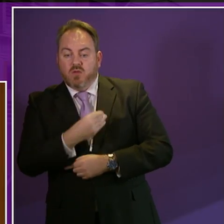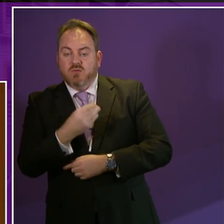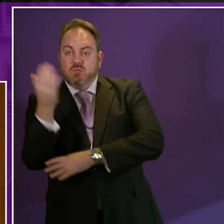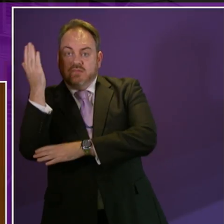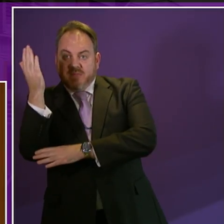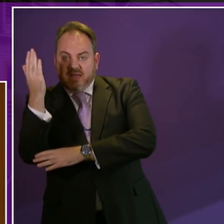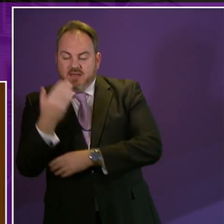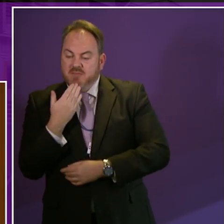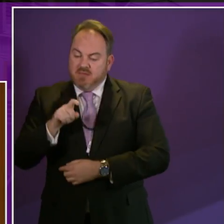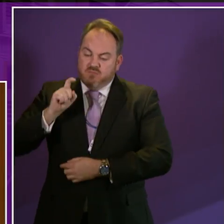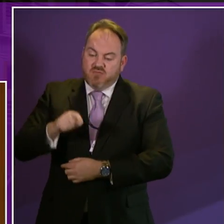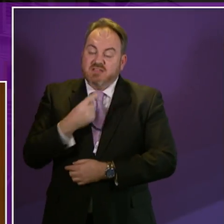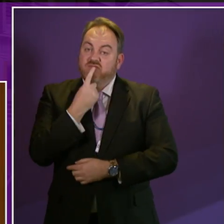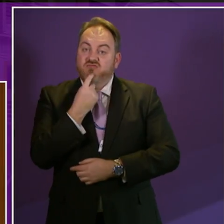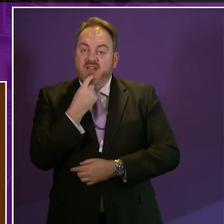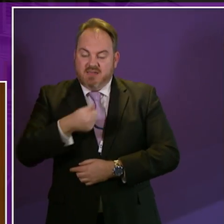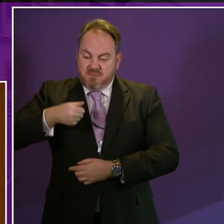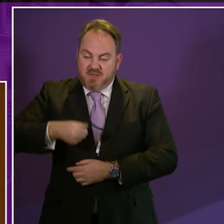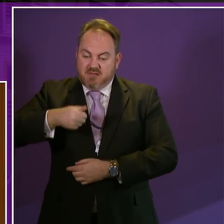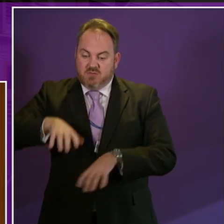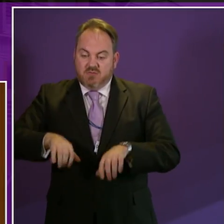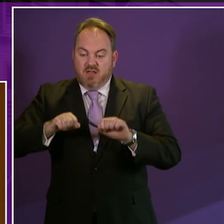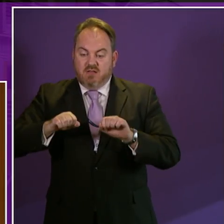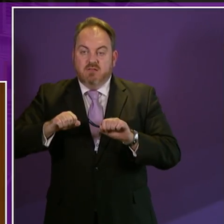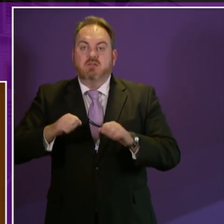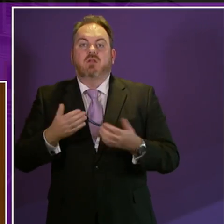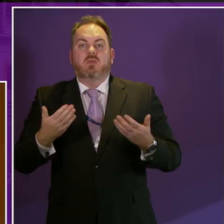and I call on Jean Freeman to speak to and move the motion.